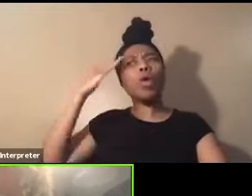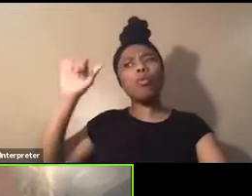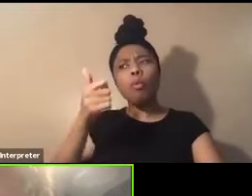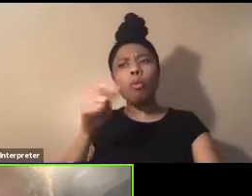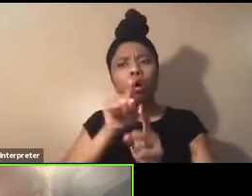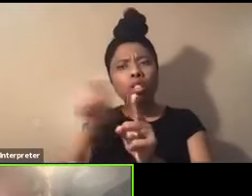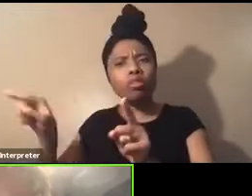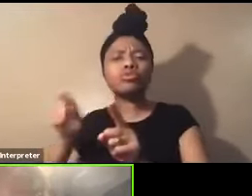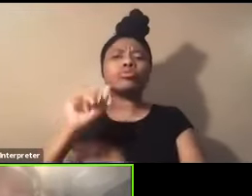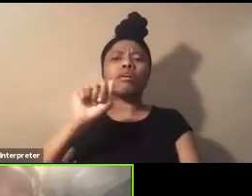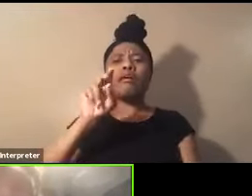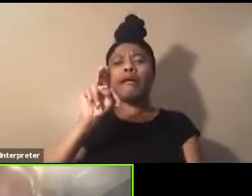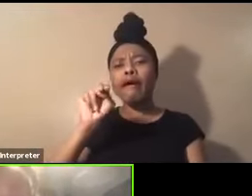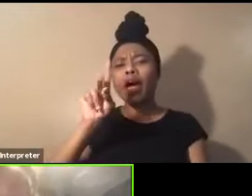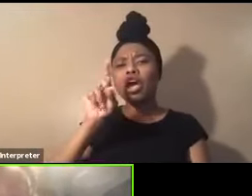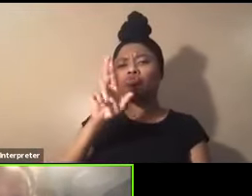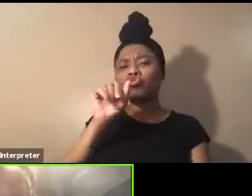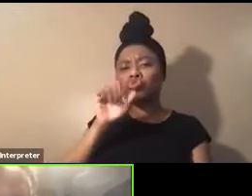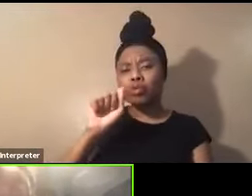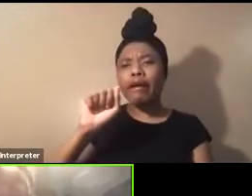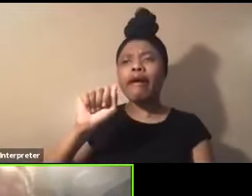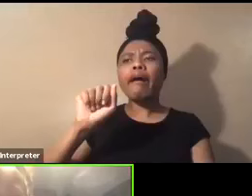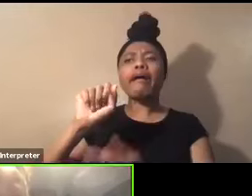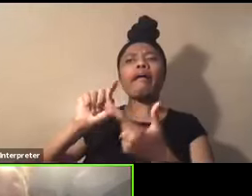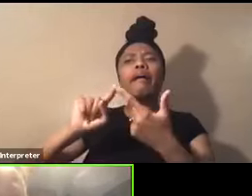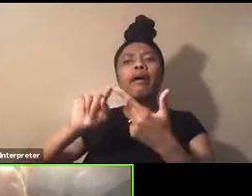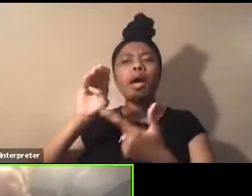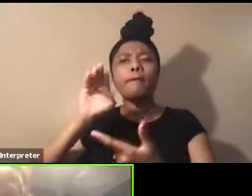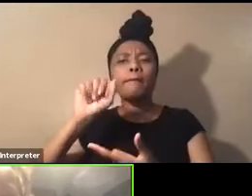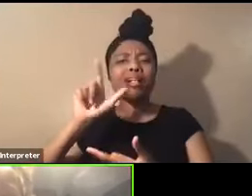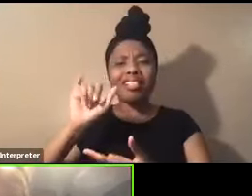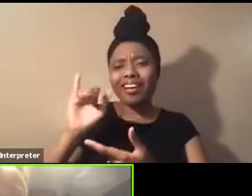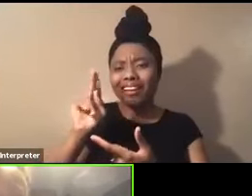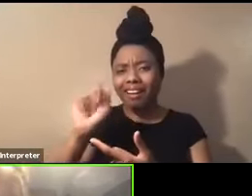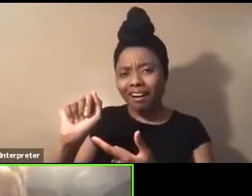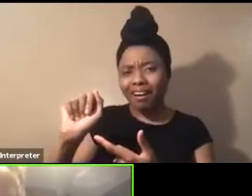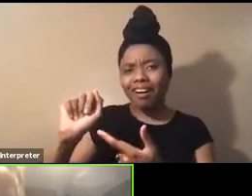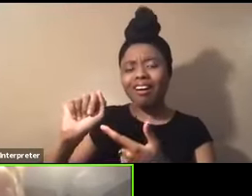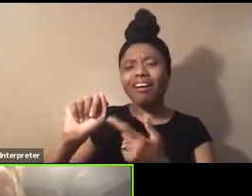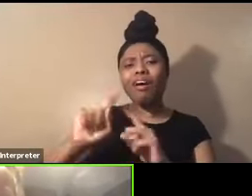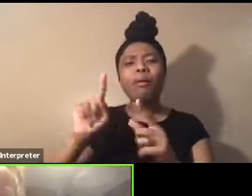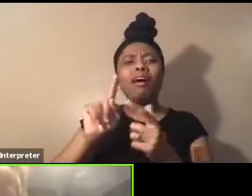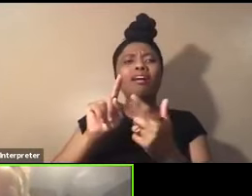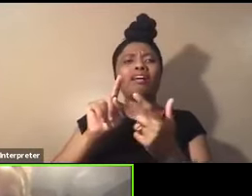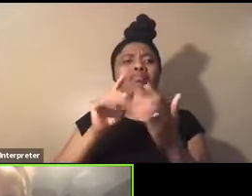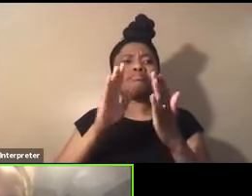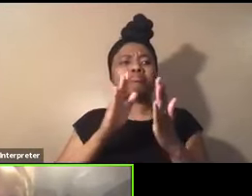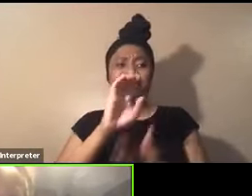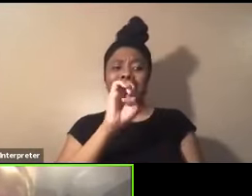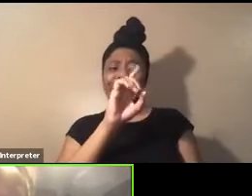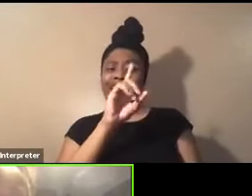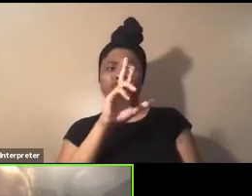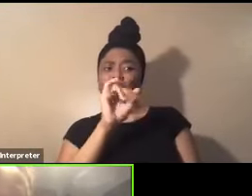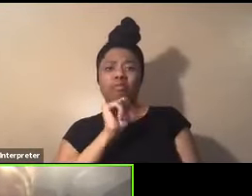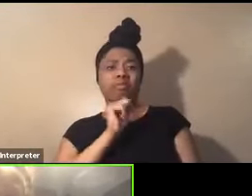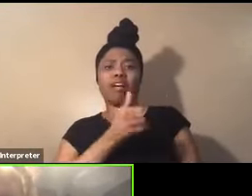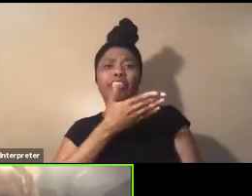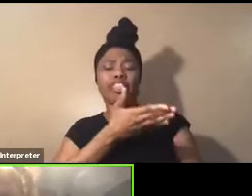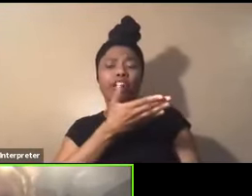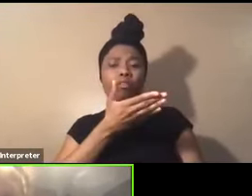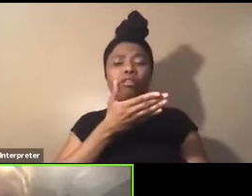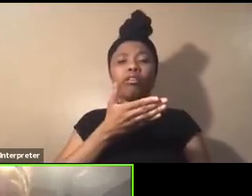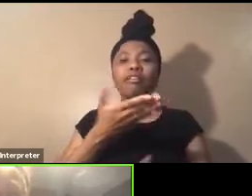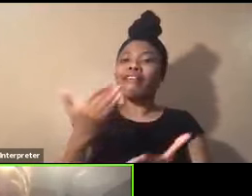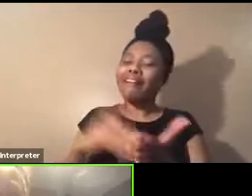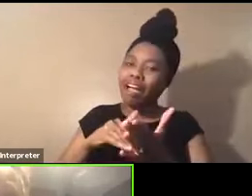um, Malaika. I knew the two of them, but again, um, Edria wasn't there this second time. And again, they